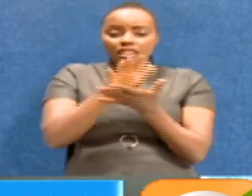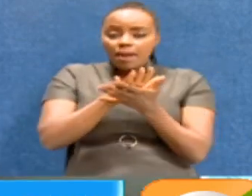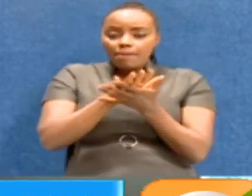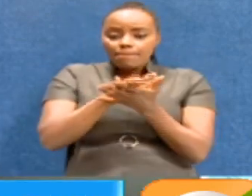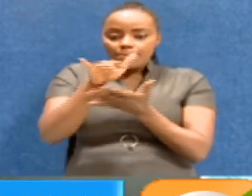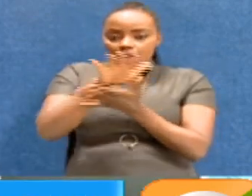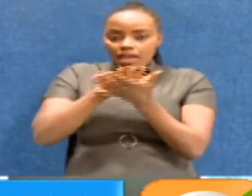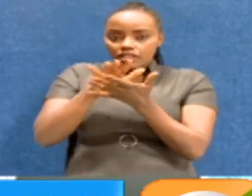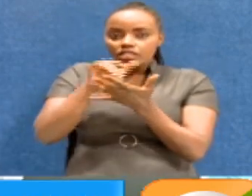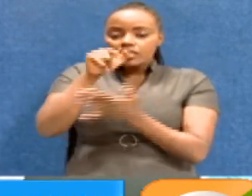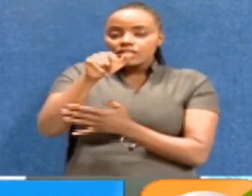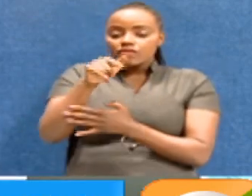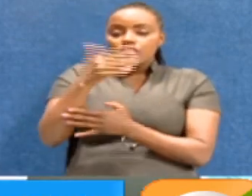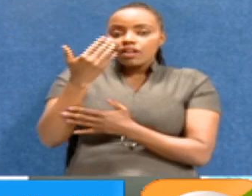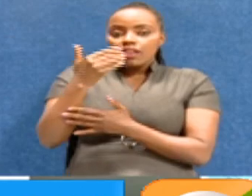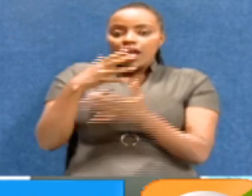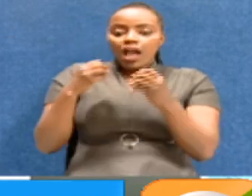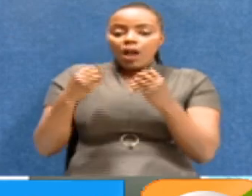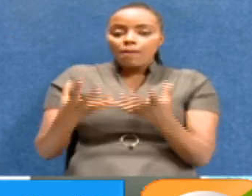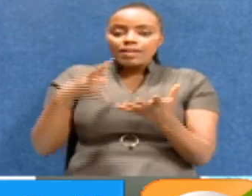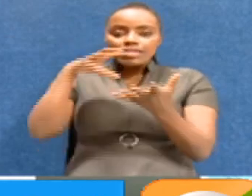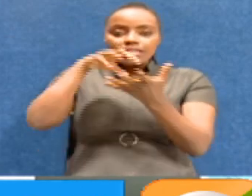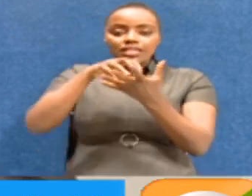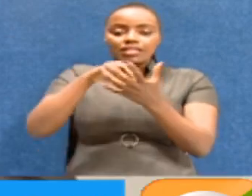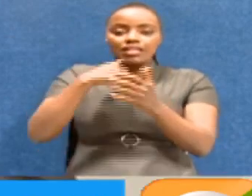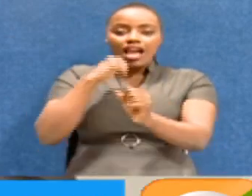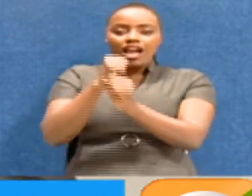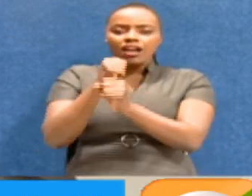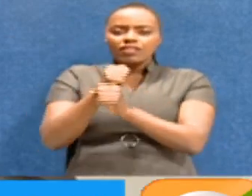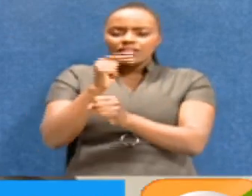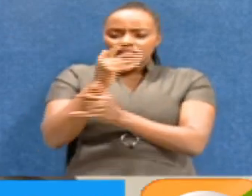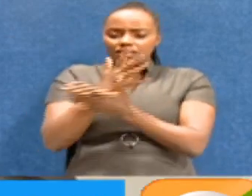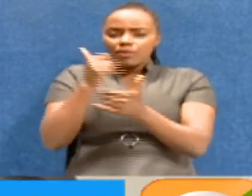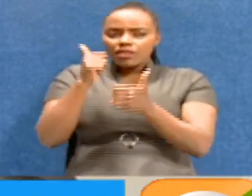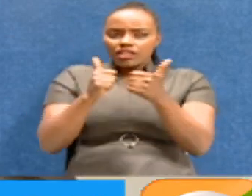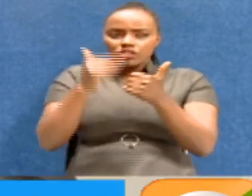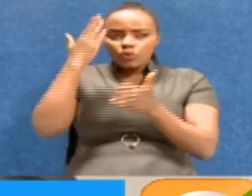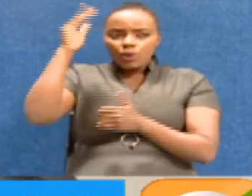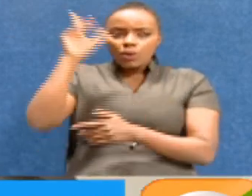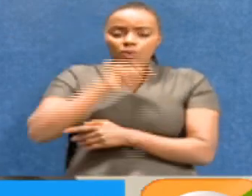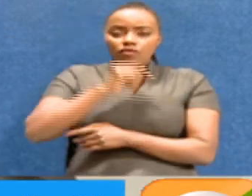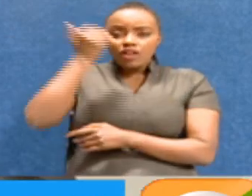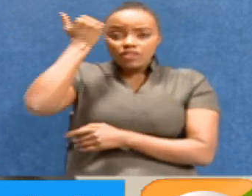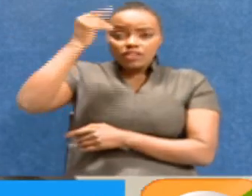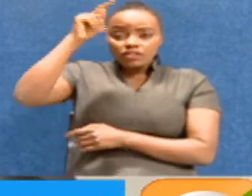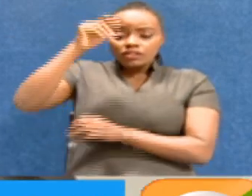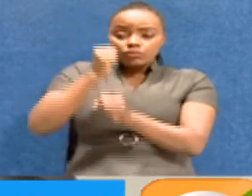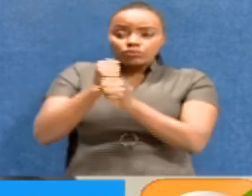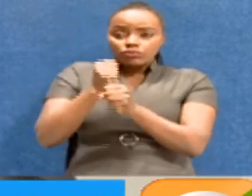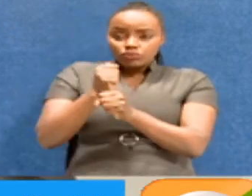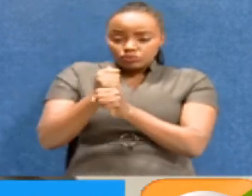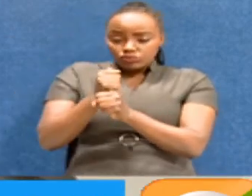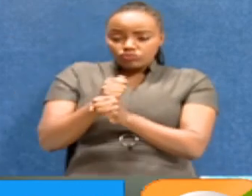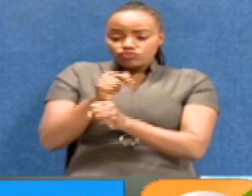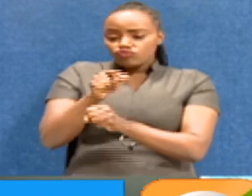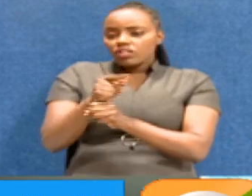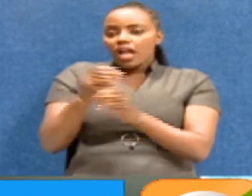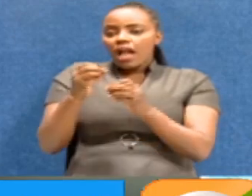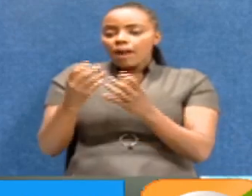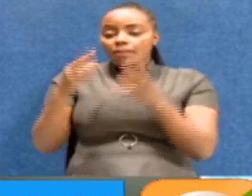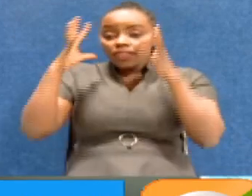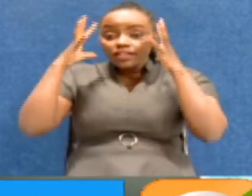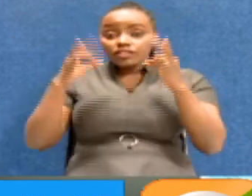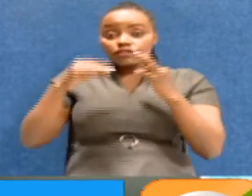on the number of cases that they actually dispense with. I mean, that is something that would have worked if we knew that these judges are supposed to be dispensed with this number of cases